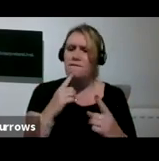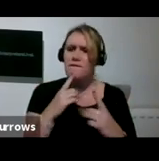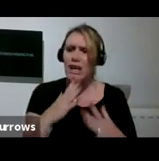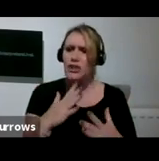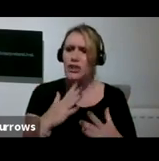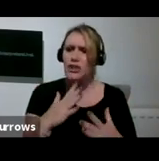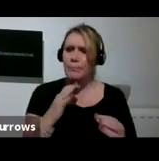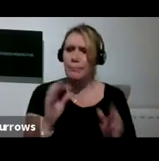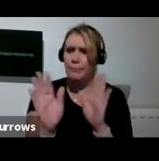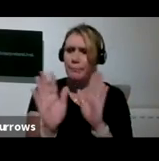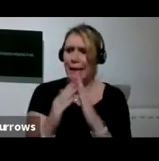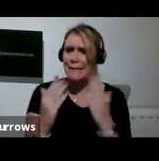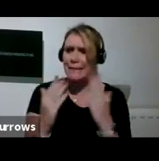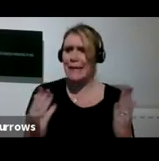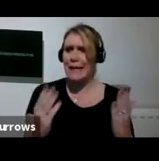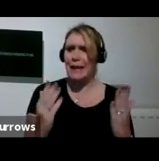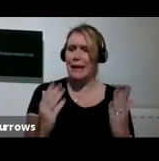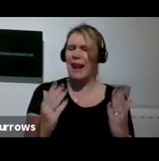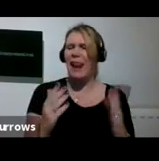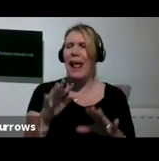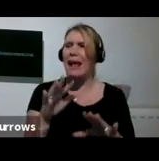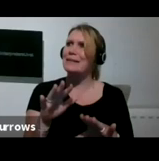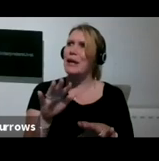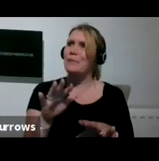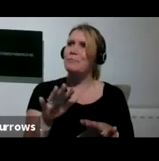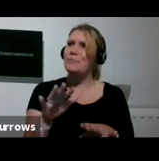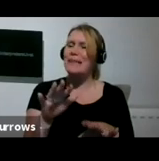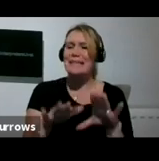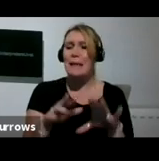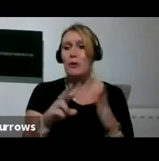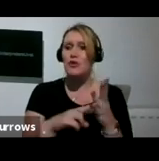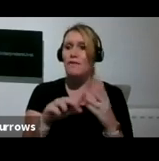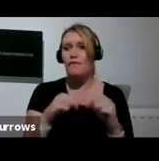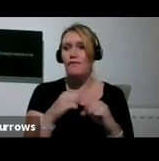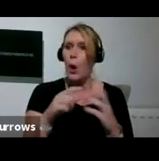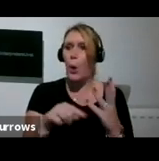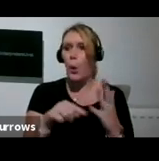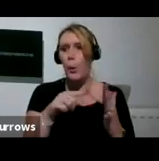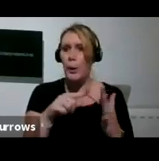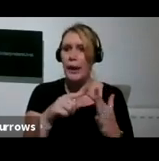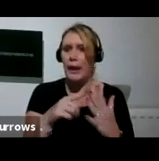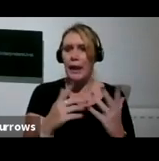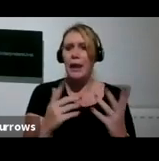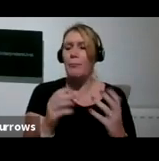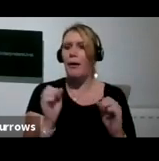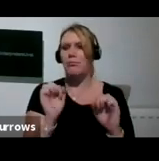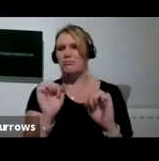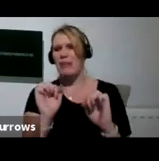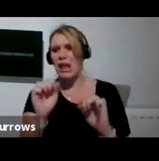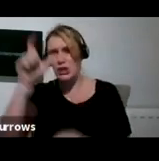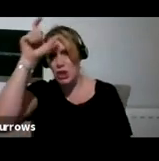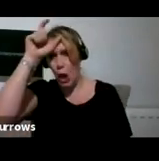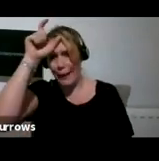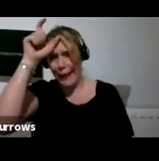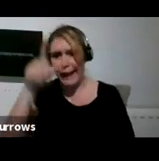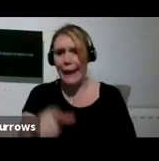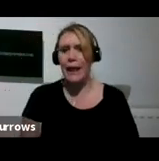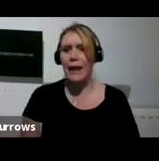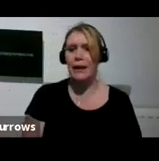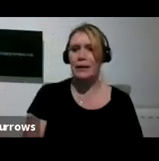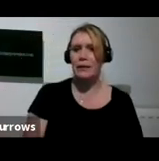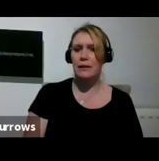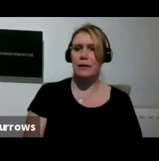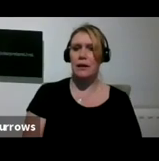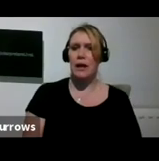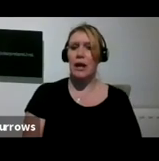German, the equivalent of Vogue in Germany. And it was her driving this green Bugatti. So I pushed her over